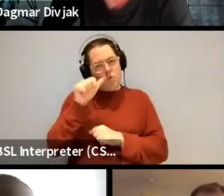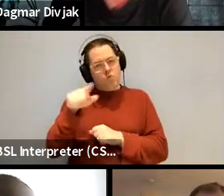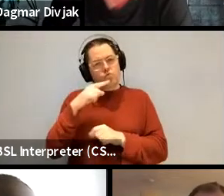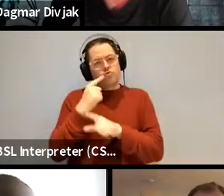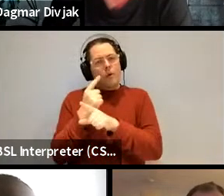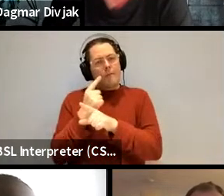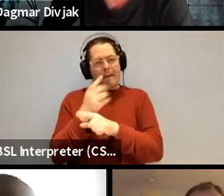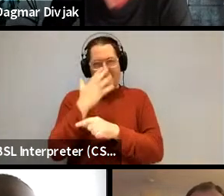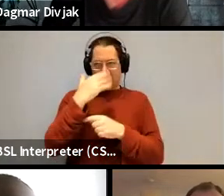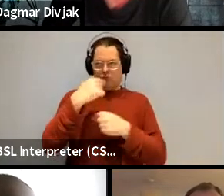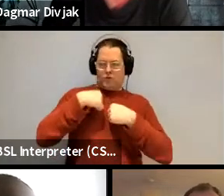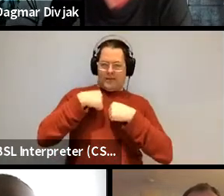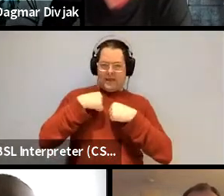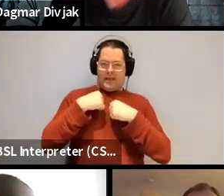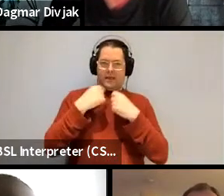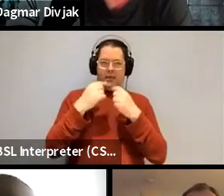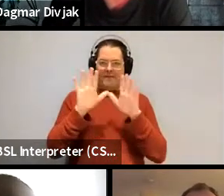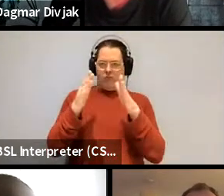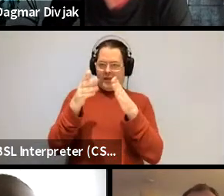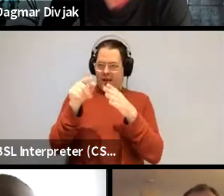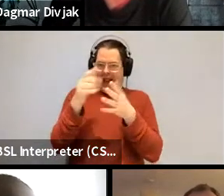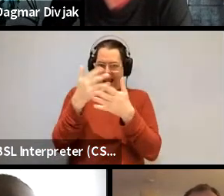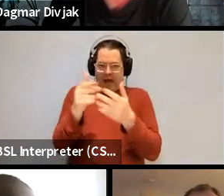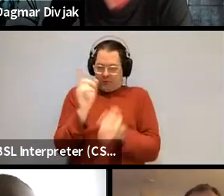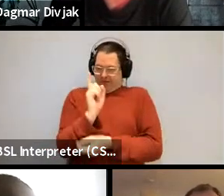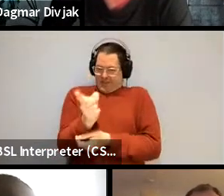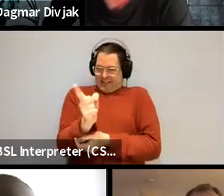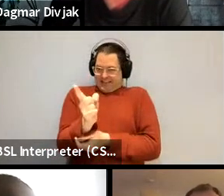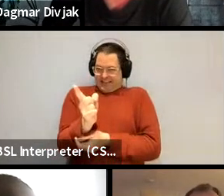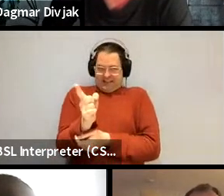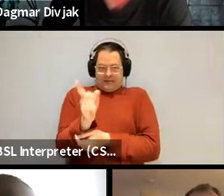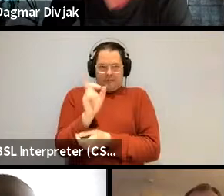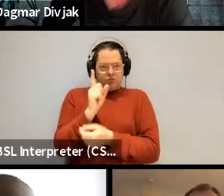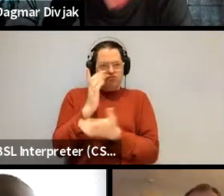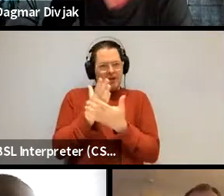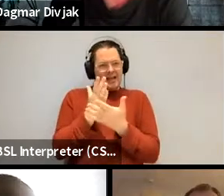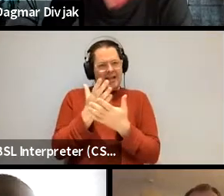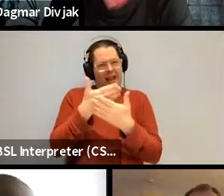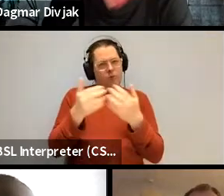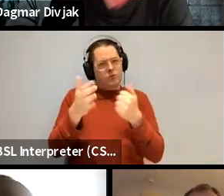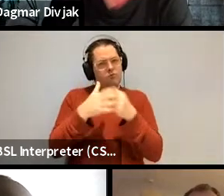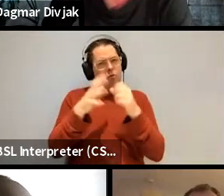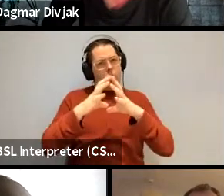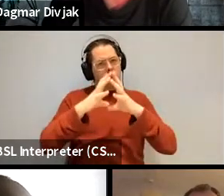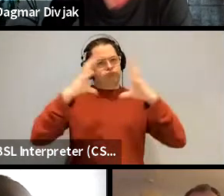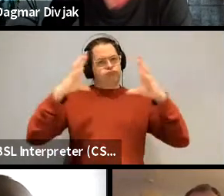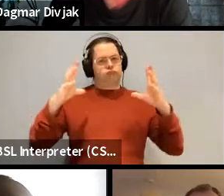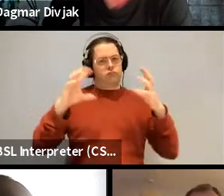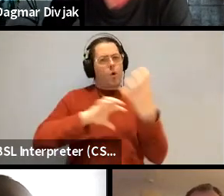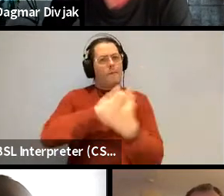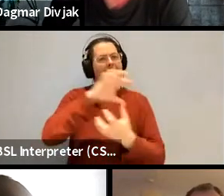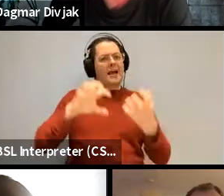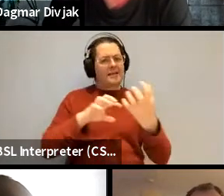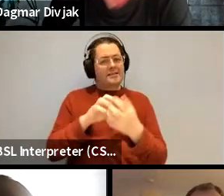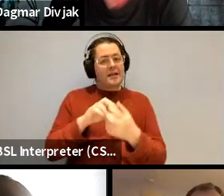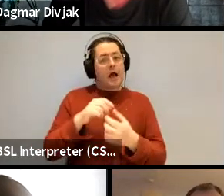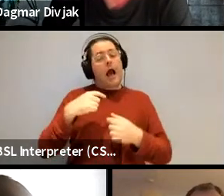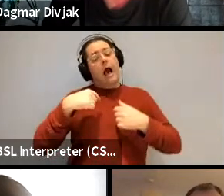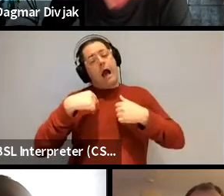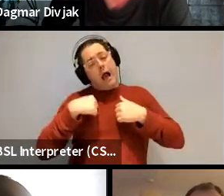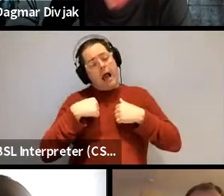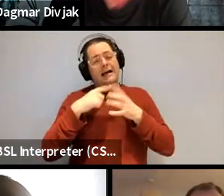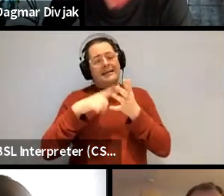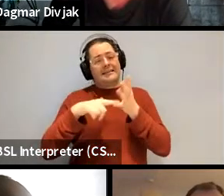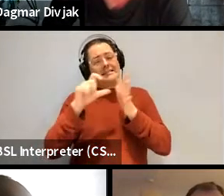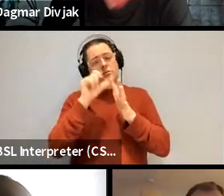and it seems to be have a very narrow idea of what language is i don't think it's very narrow i i would disagree with you it's it's